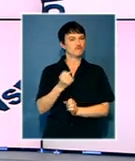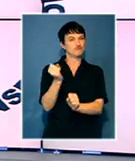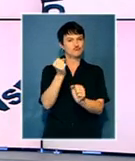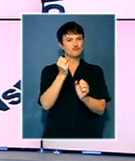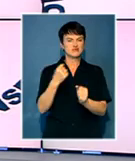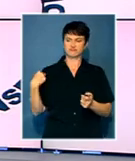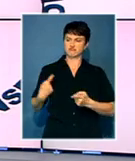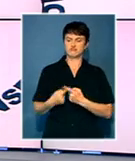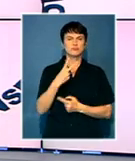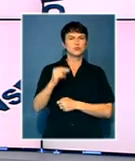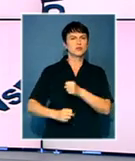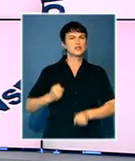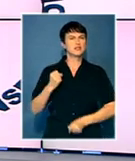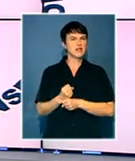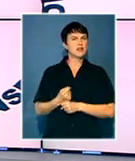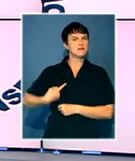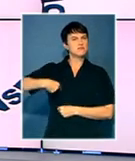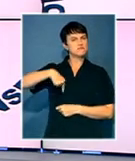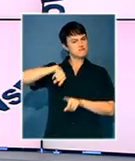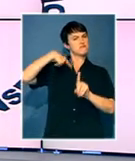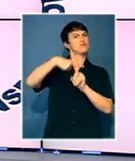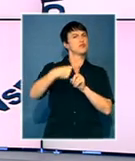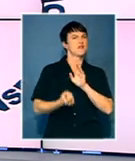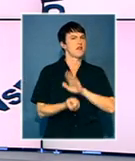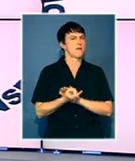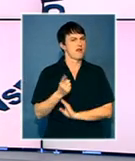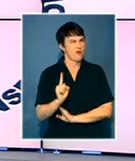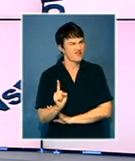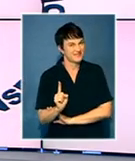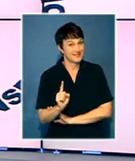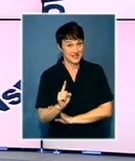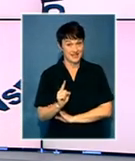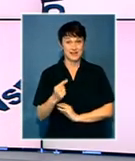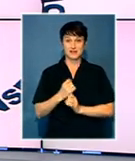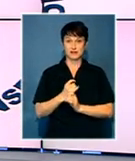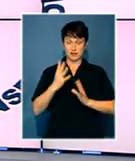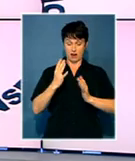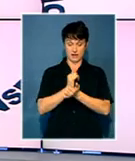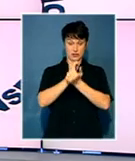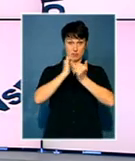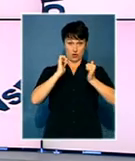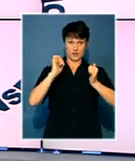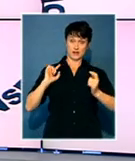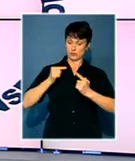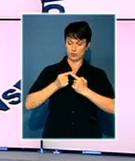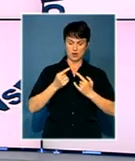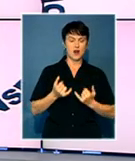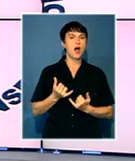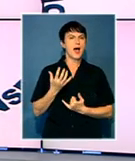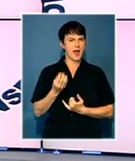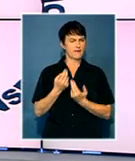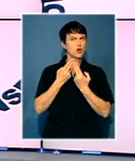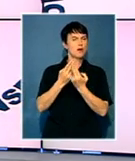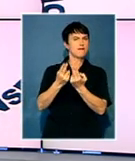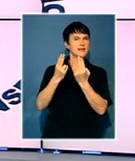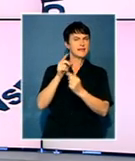20 years of democracy have brought to all South Africans. Now, since the dawn of our democracy, the face of higher education in